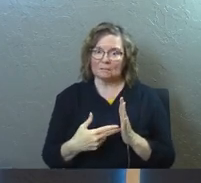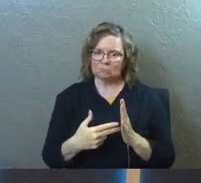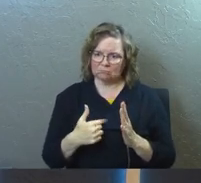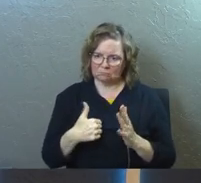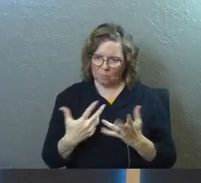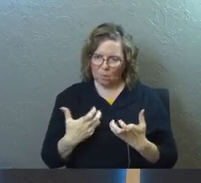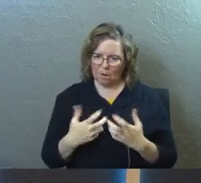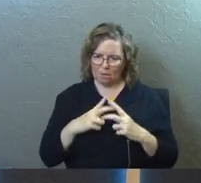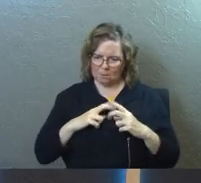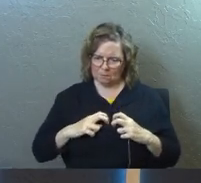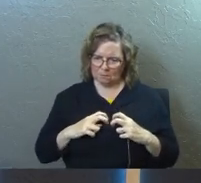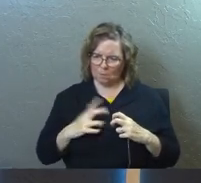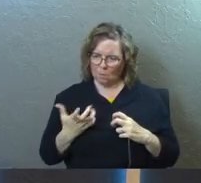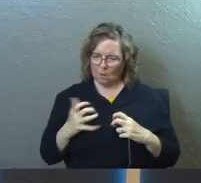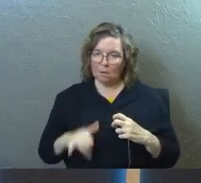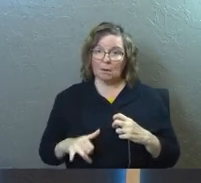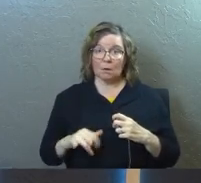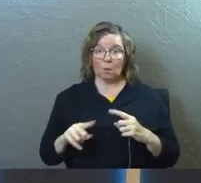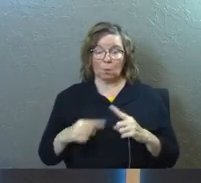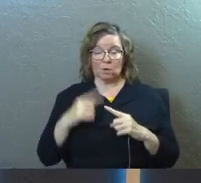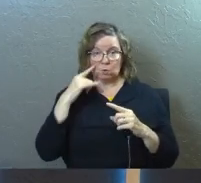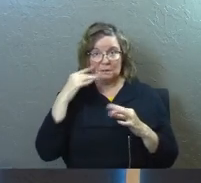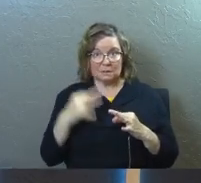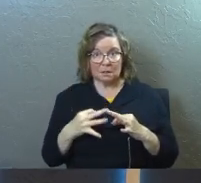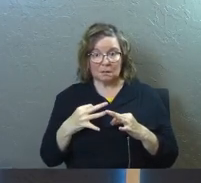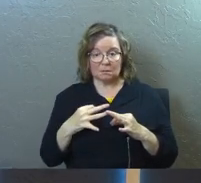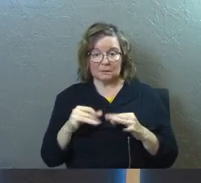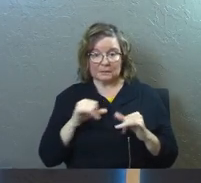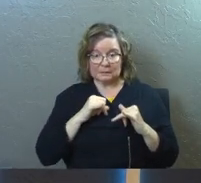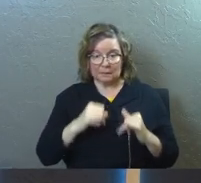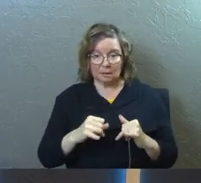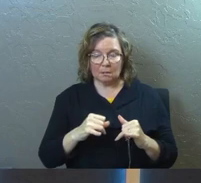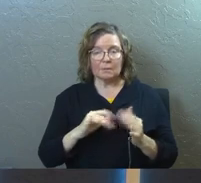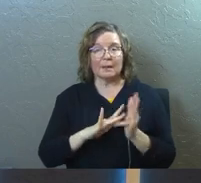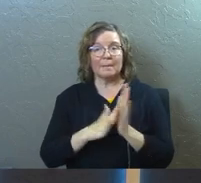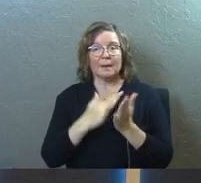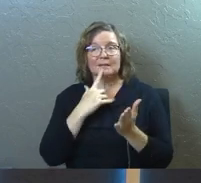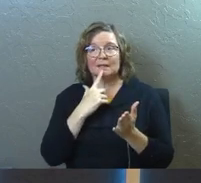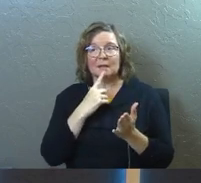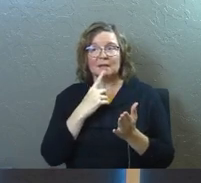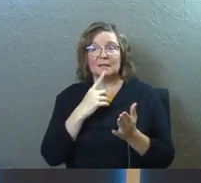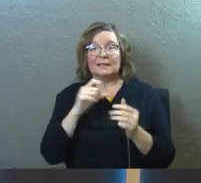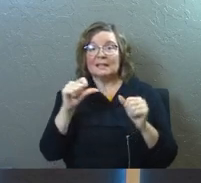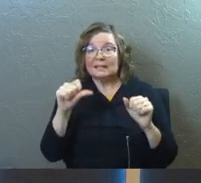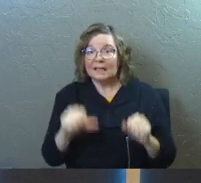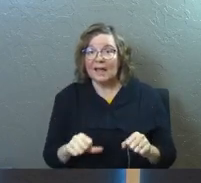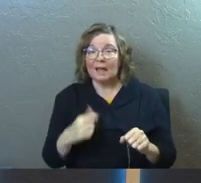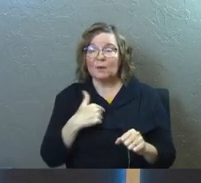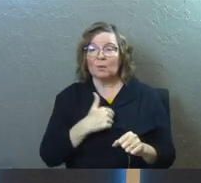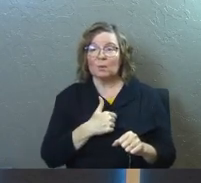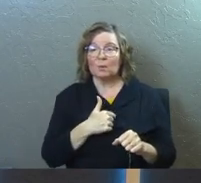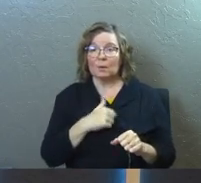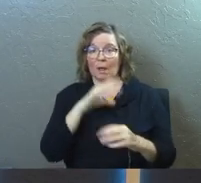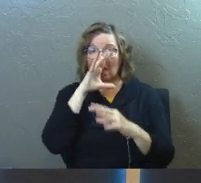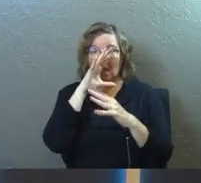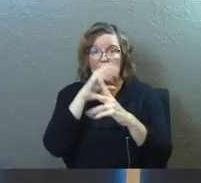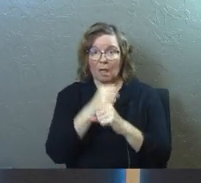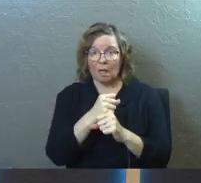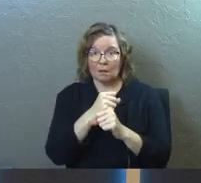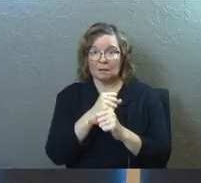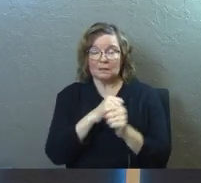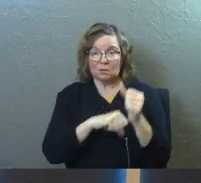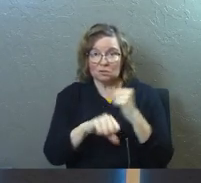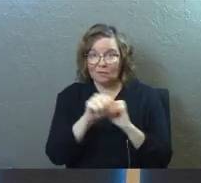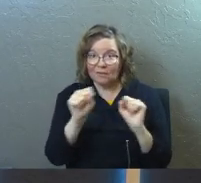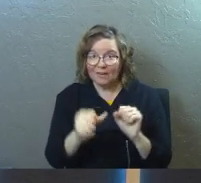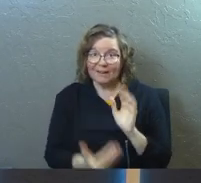other. Because once you're there and you're on the same page, the Bible says not only can we be captivated by